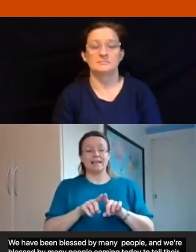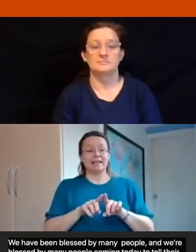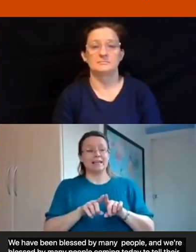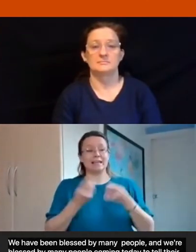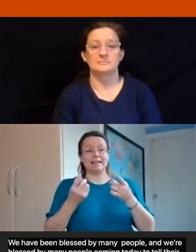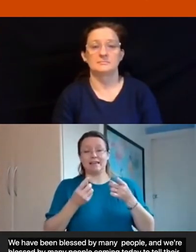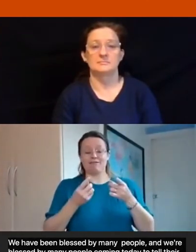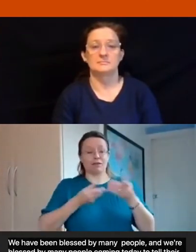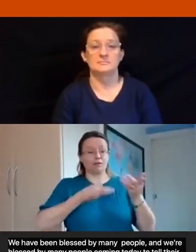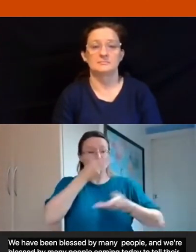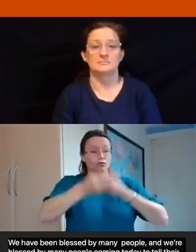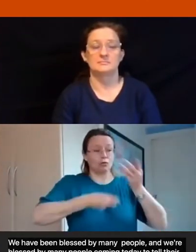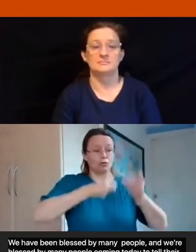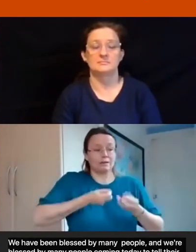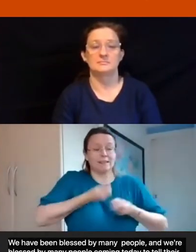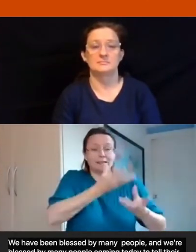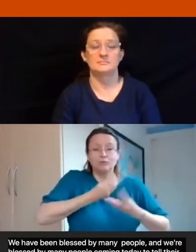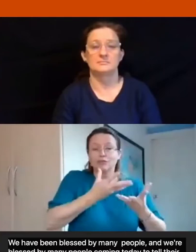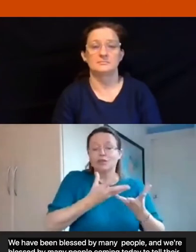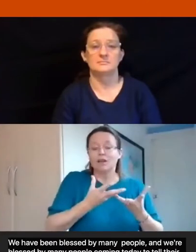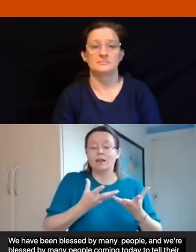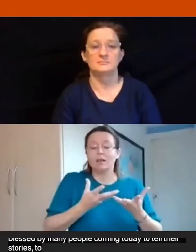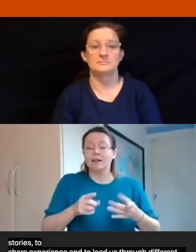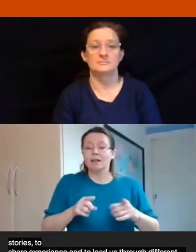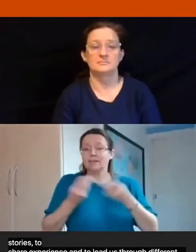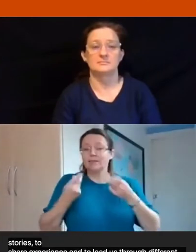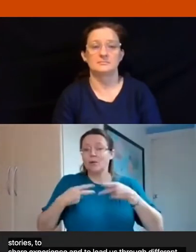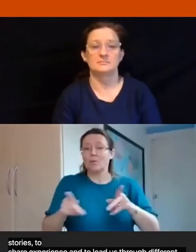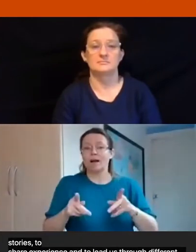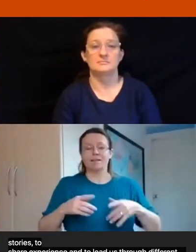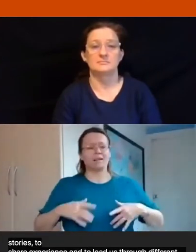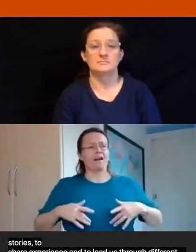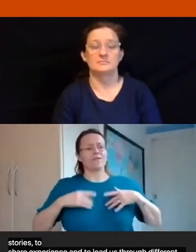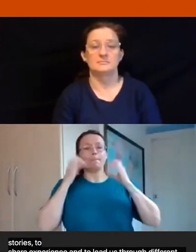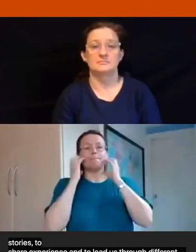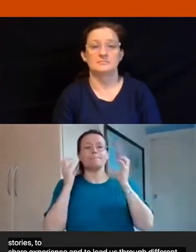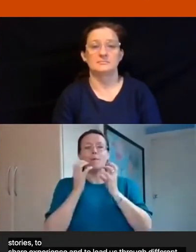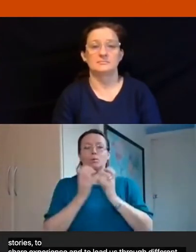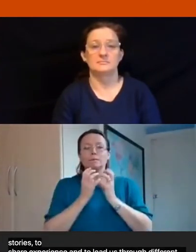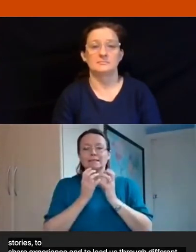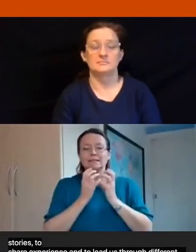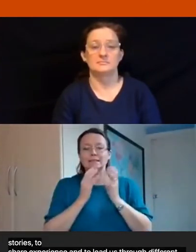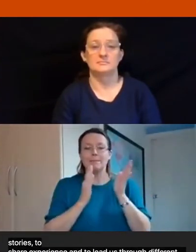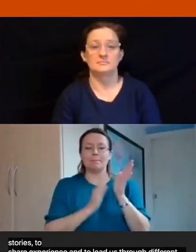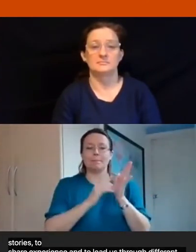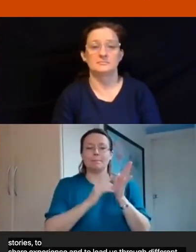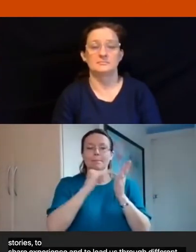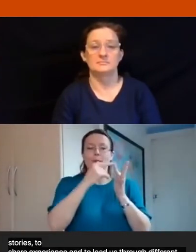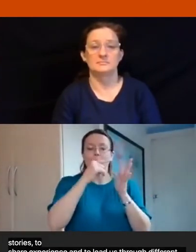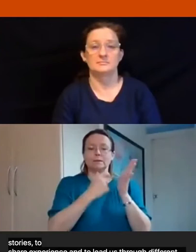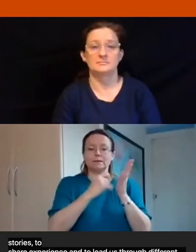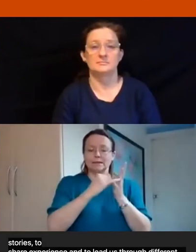can tell our stories i'm sure that moses when he went out with his sheep wasn't expecting to encounter